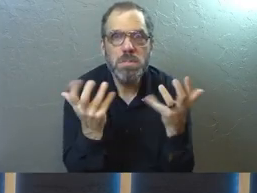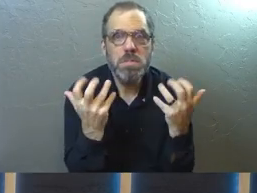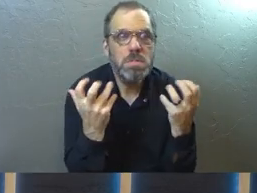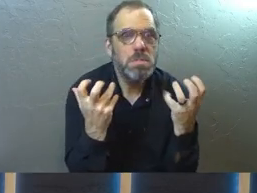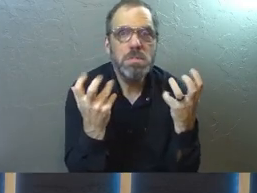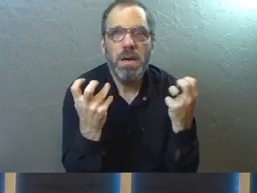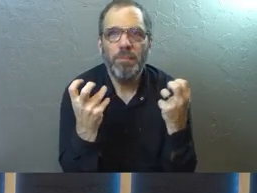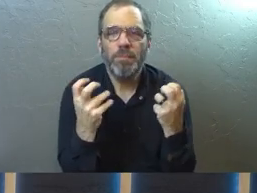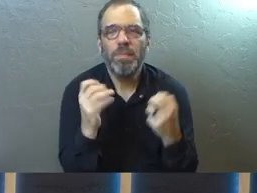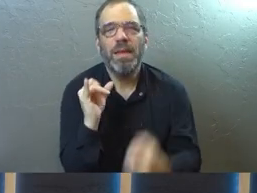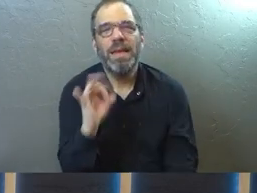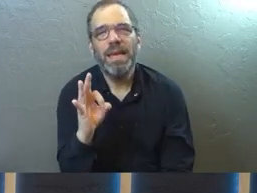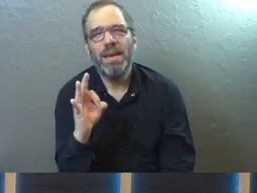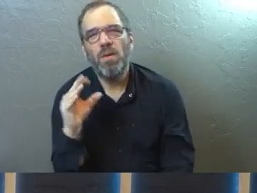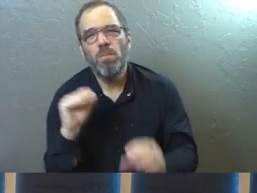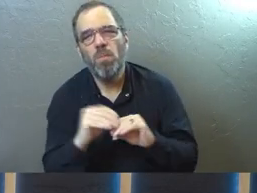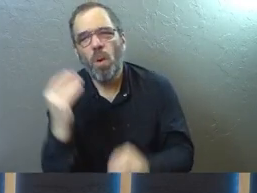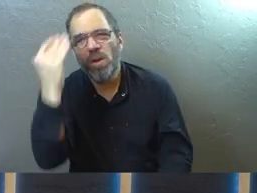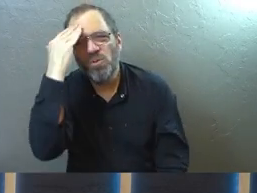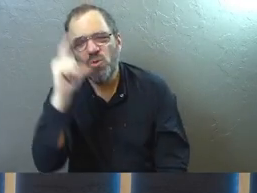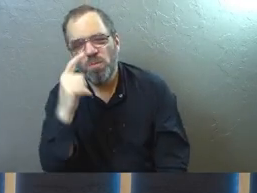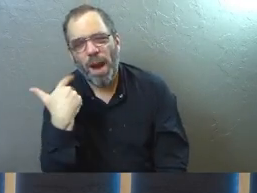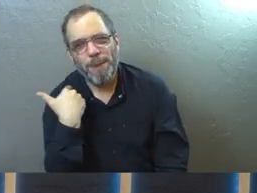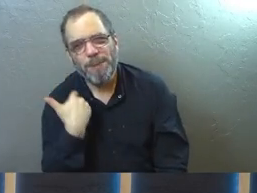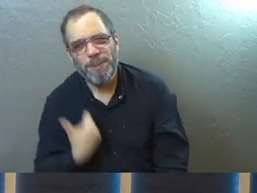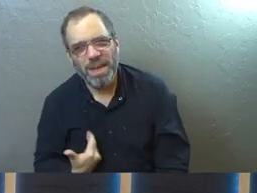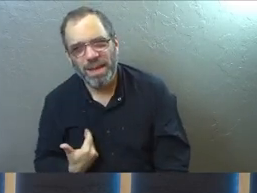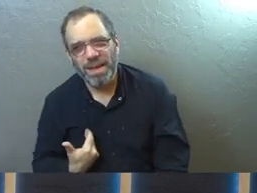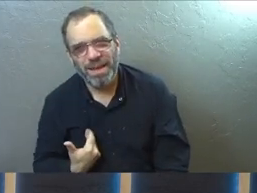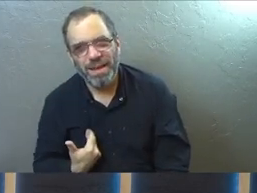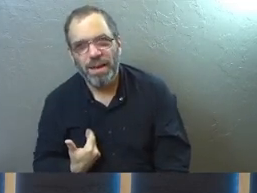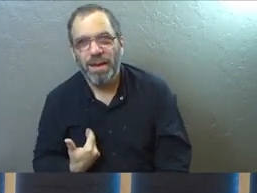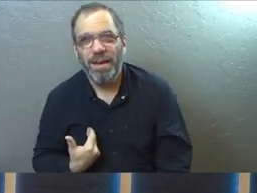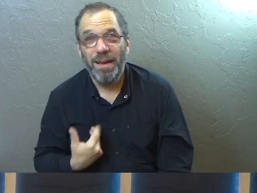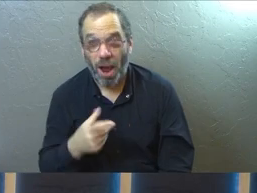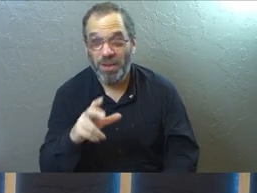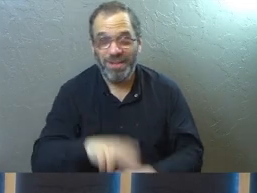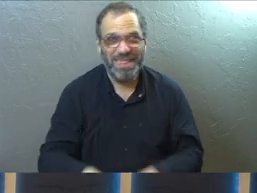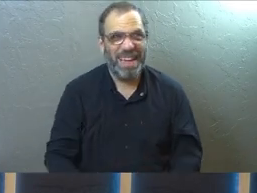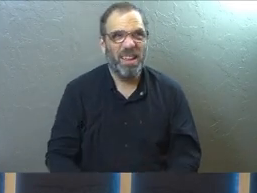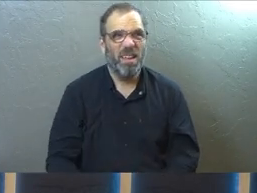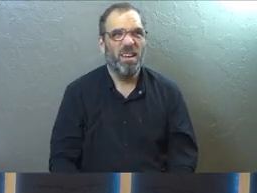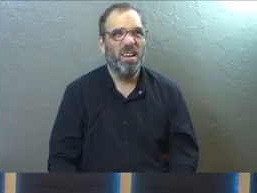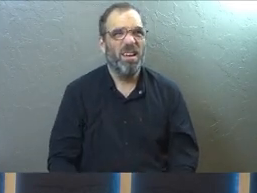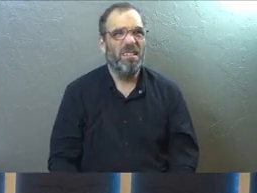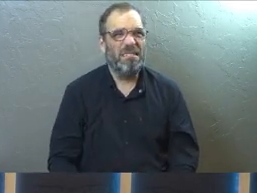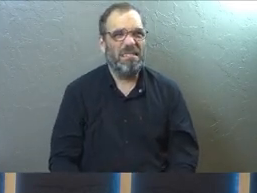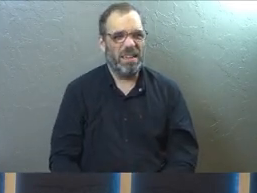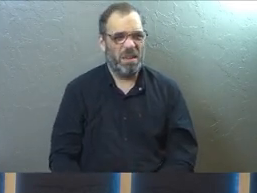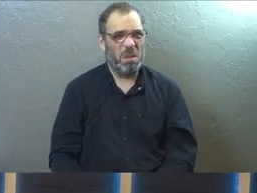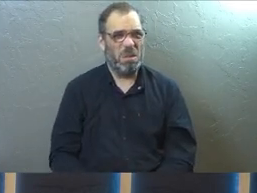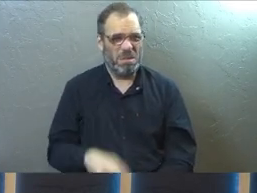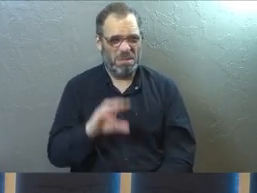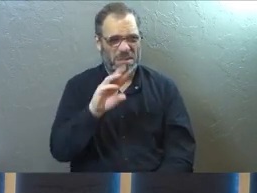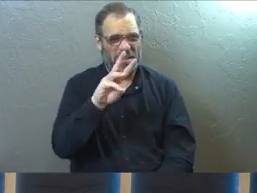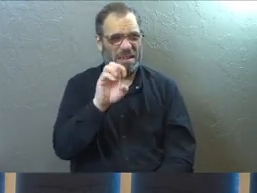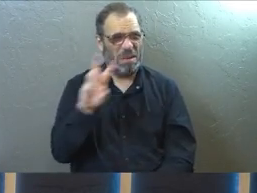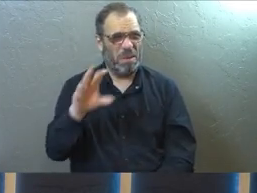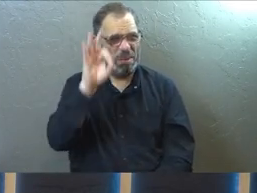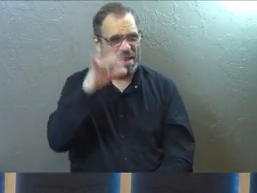Um, if only more people knew about me, are you creeped out yet? You should be.